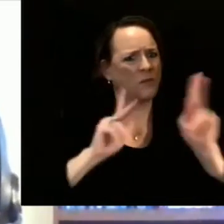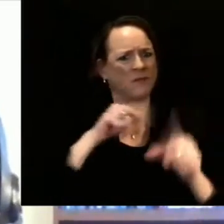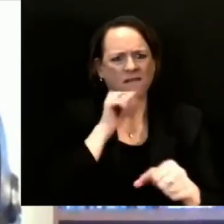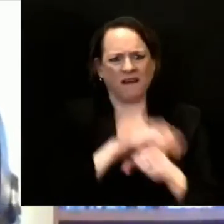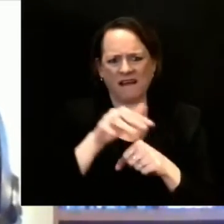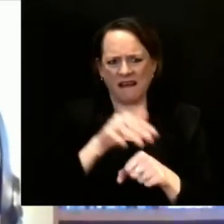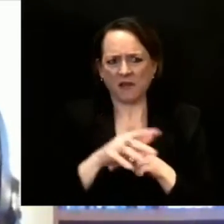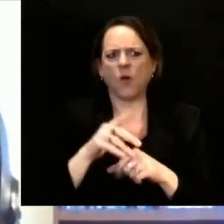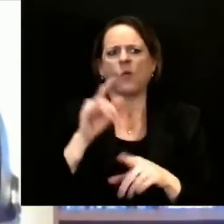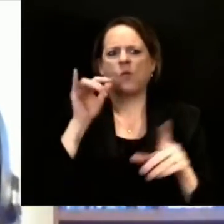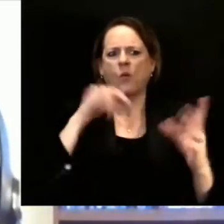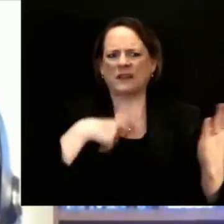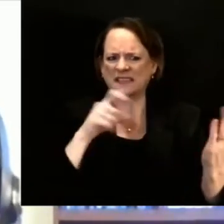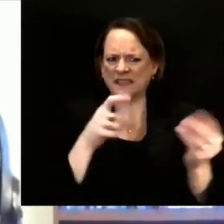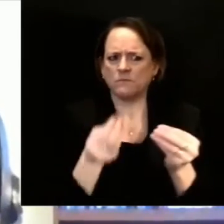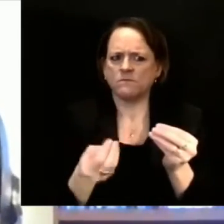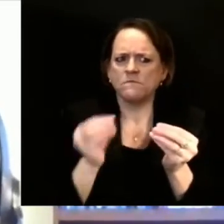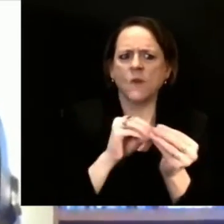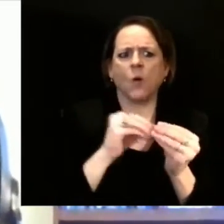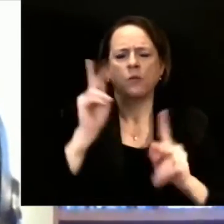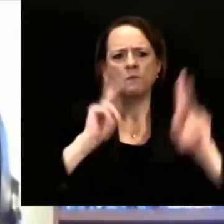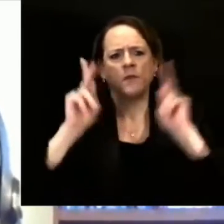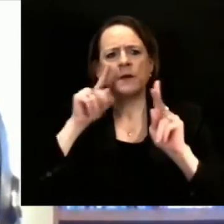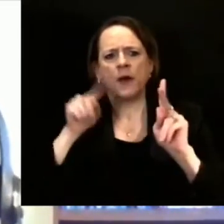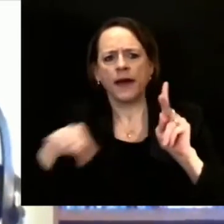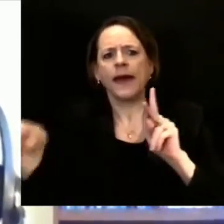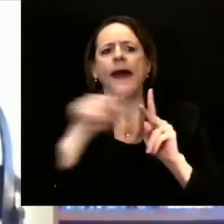these vaccines rolling. We just need more.